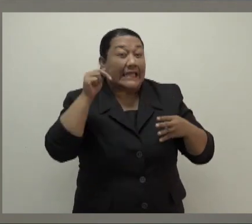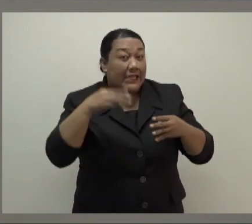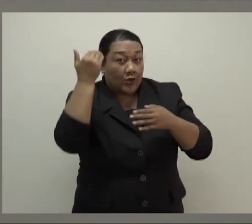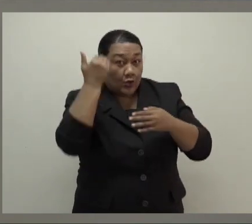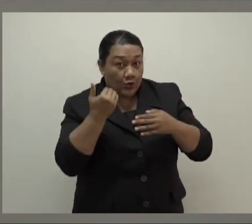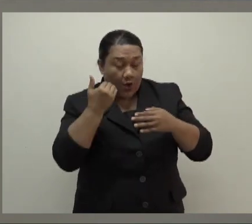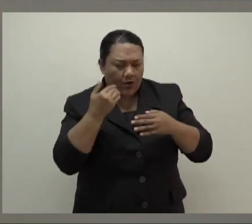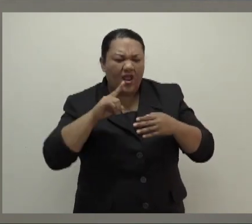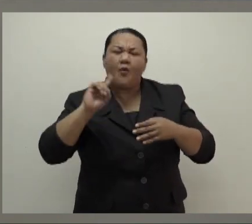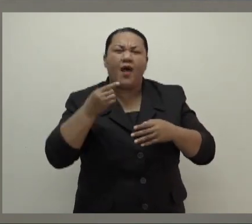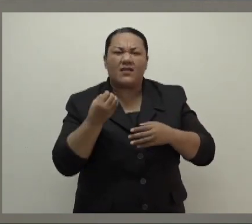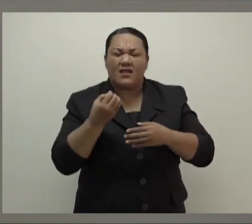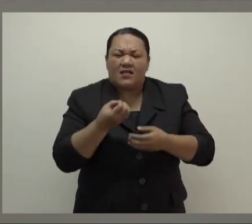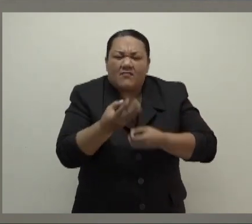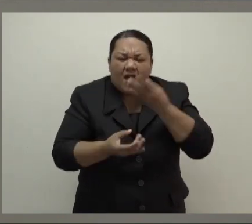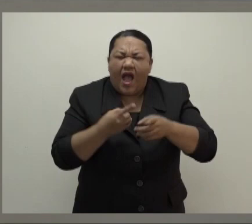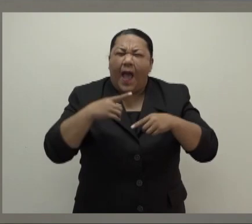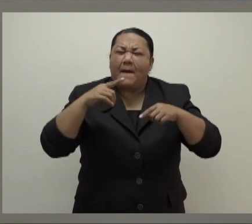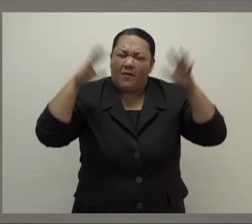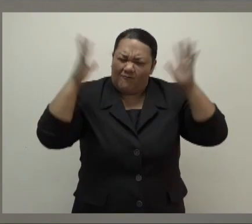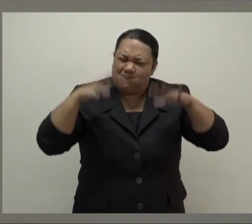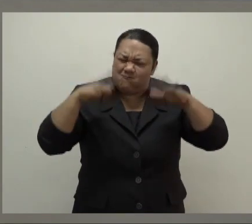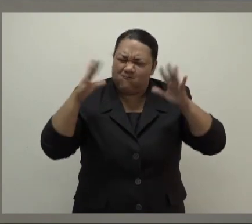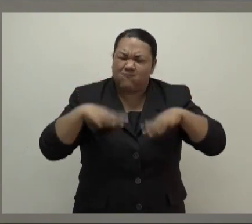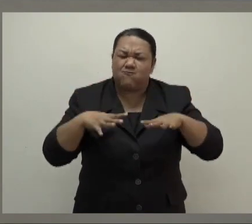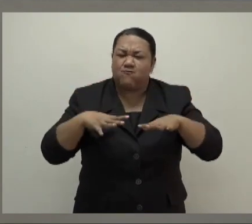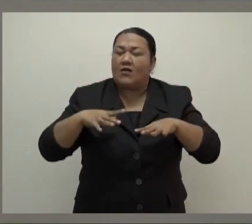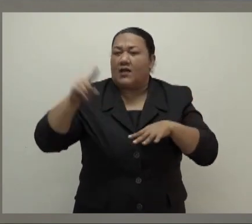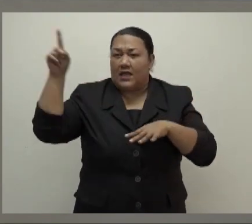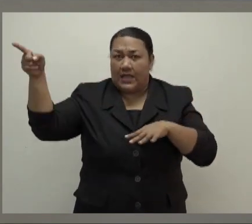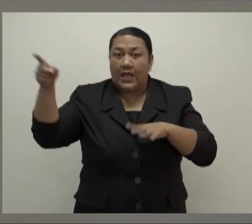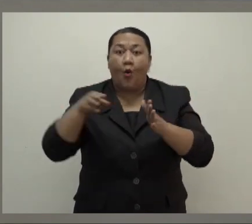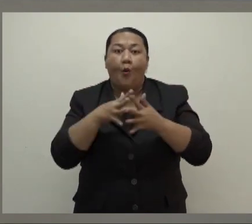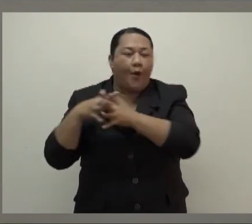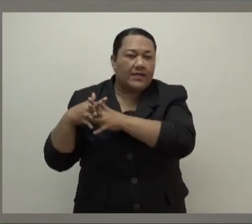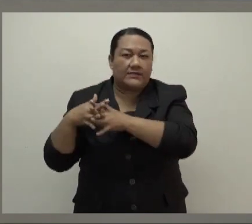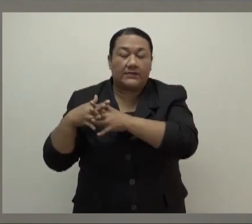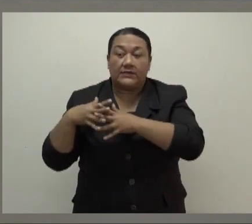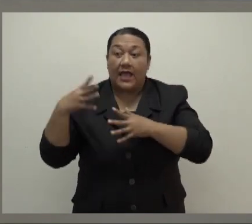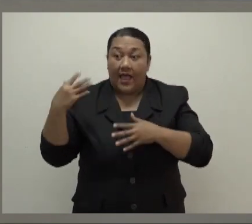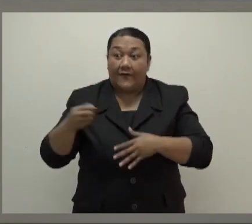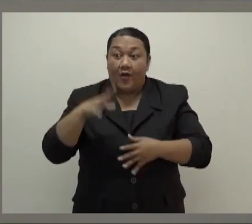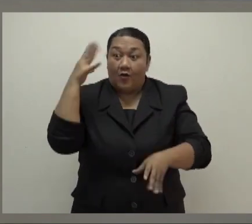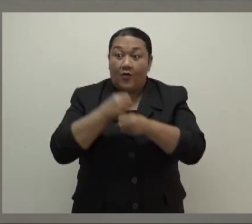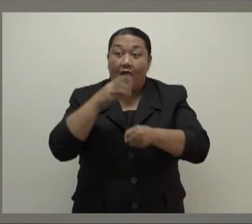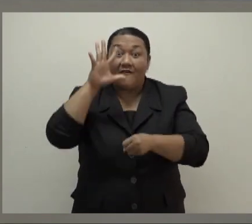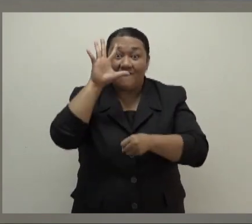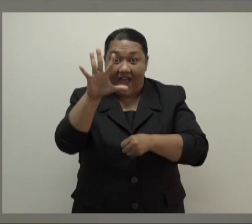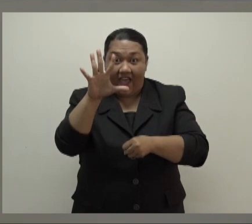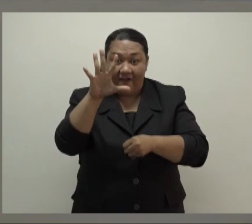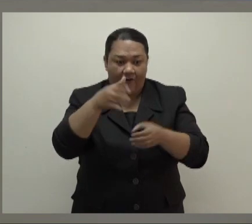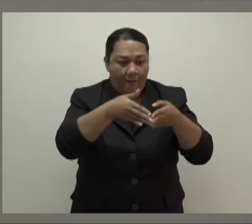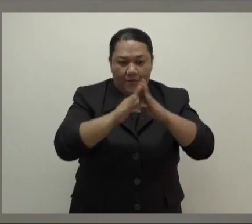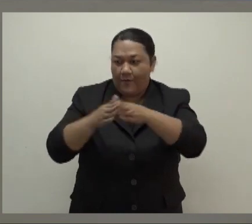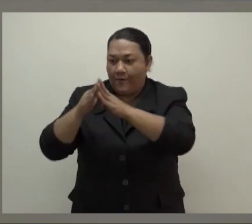heavy rains in the West. A total of five schools, as we speak, have opened as evacuation centers. Three